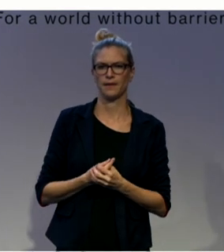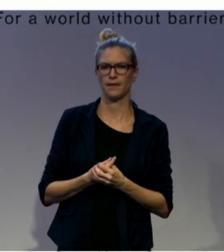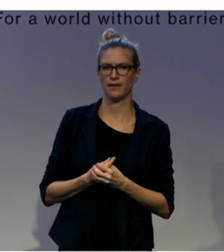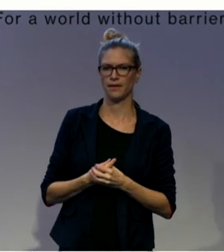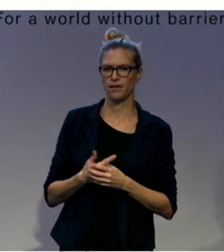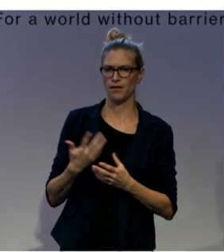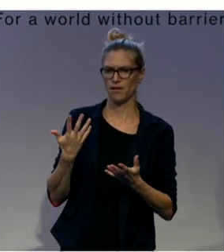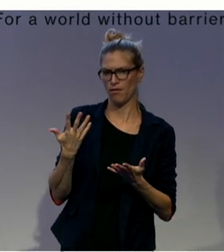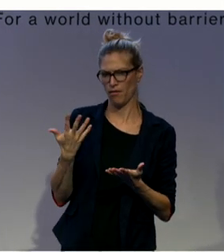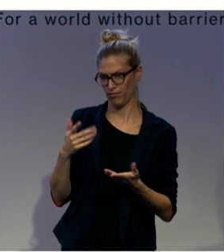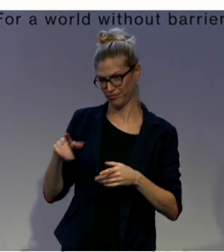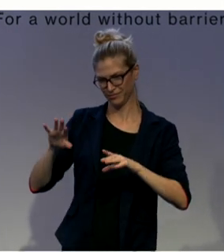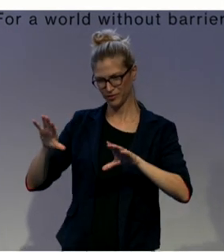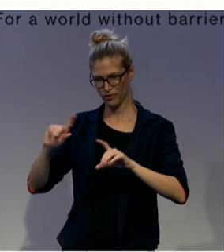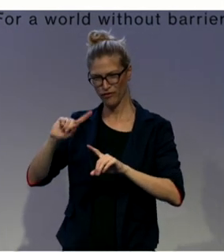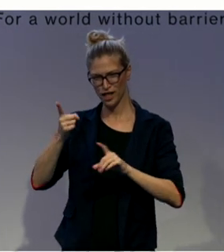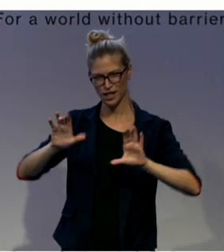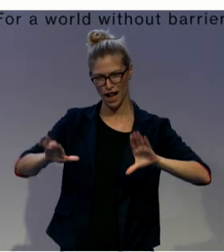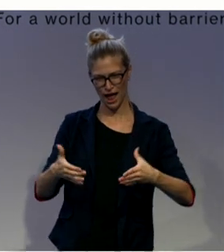are neither deaf or blind?